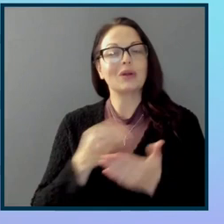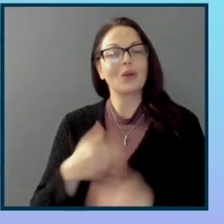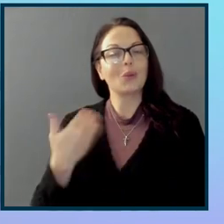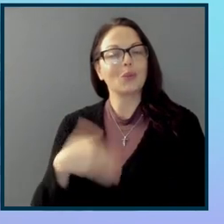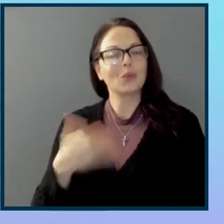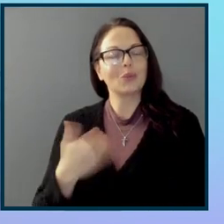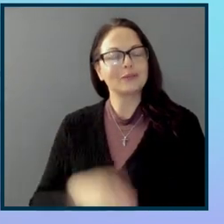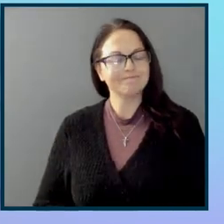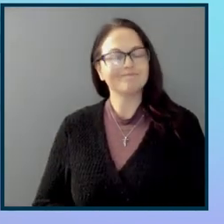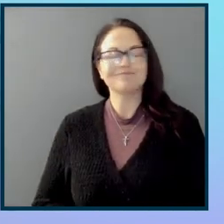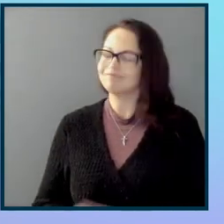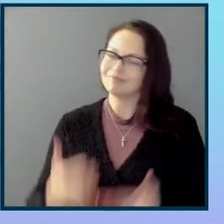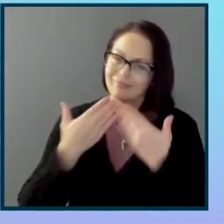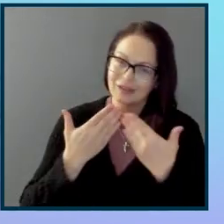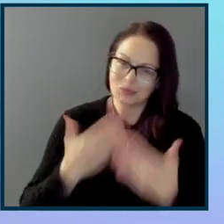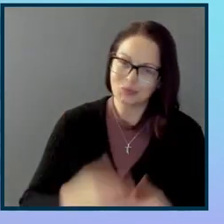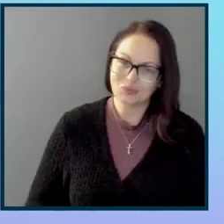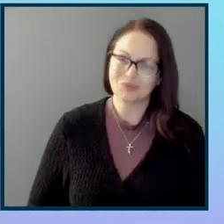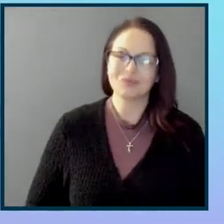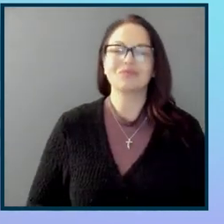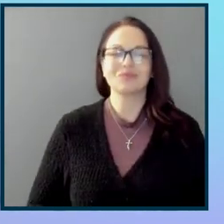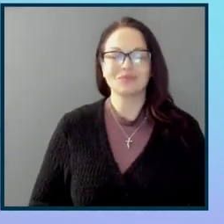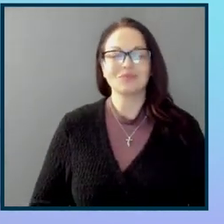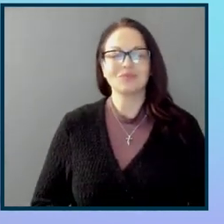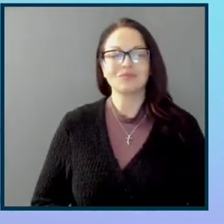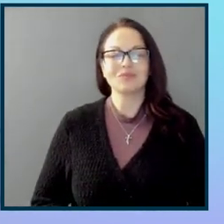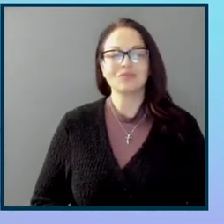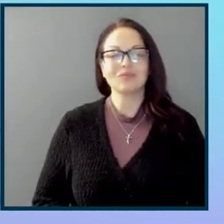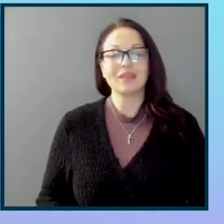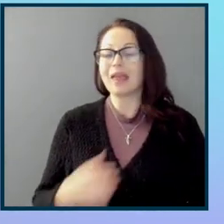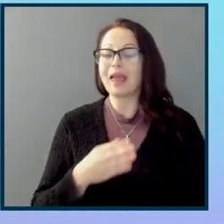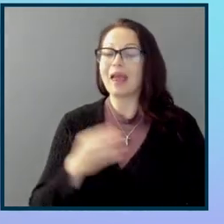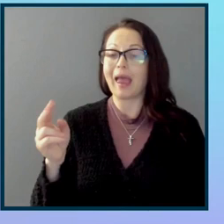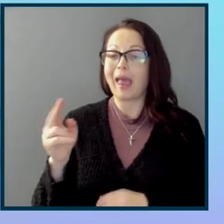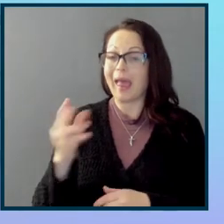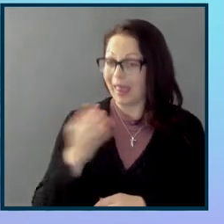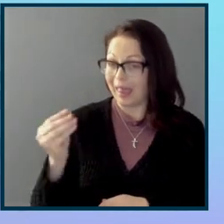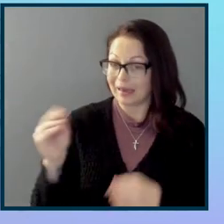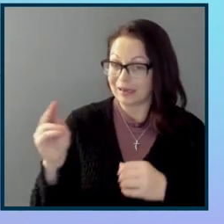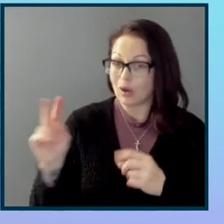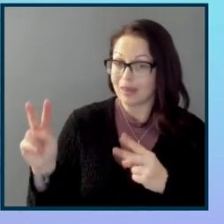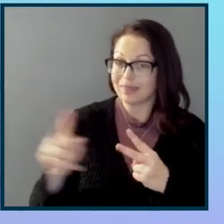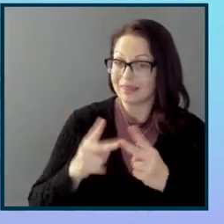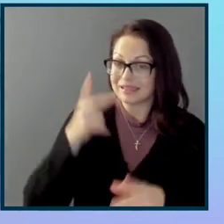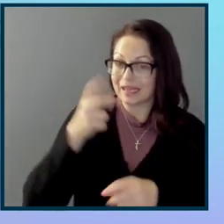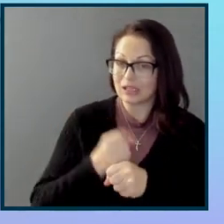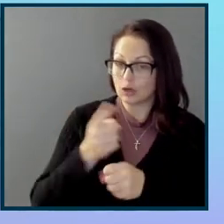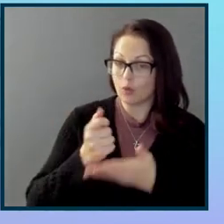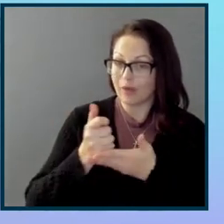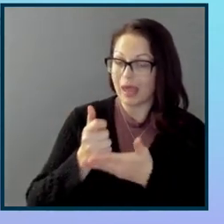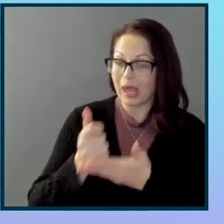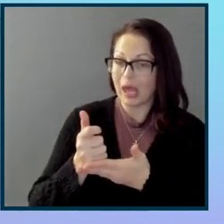that, again, I say thank you. In fact, in just the second year, you have helped to make AXECON the largest